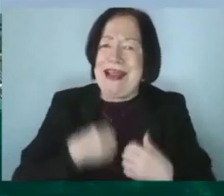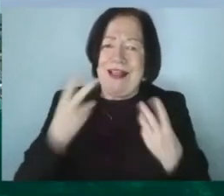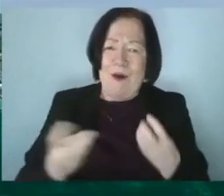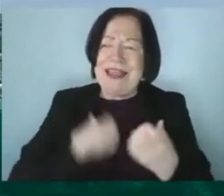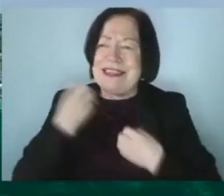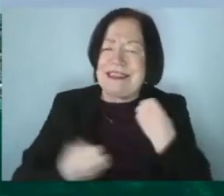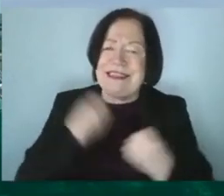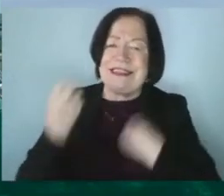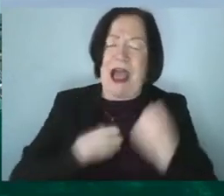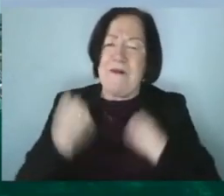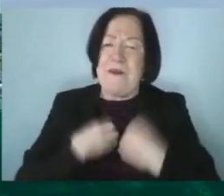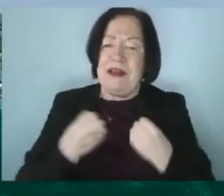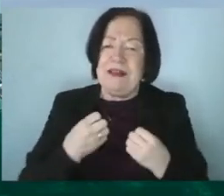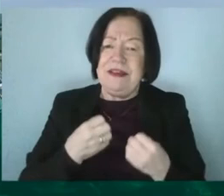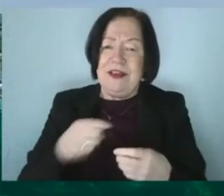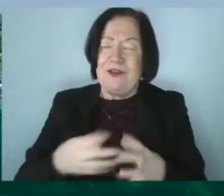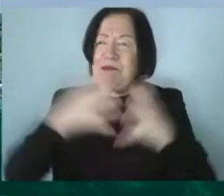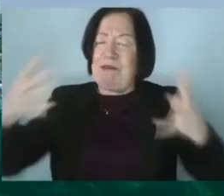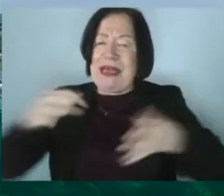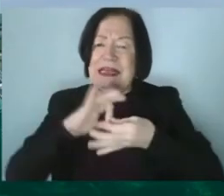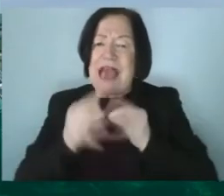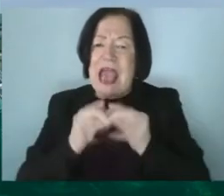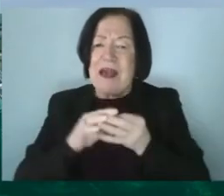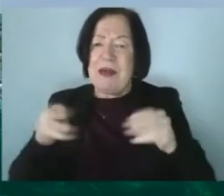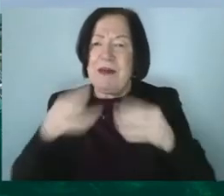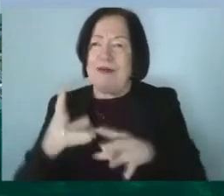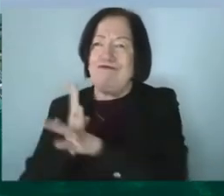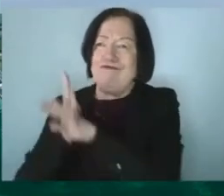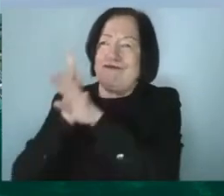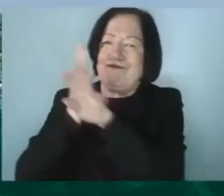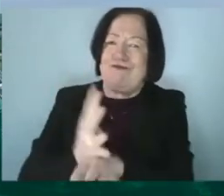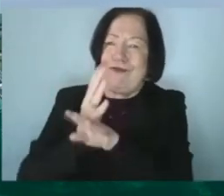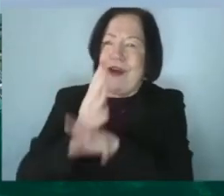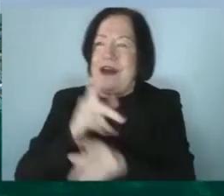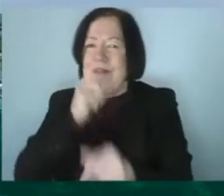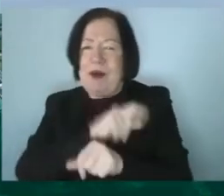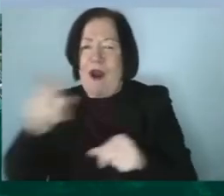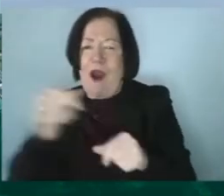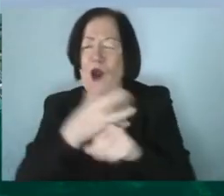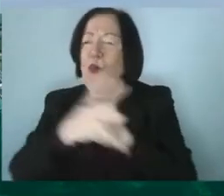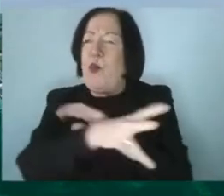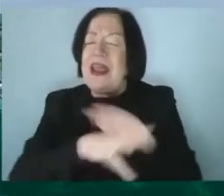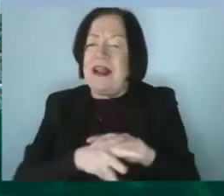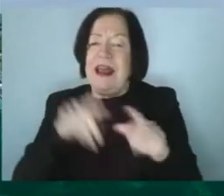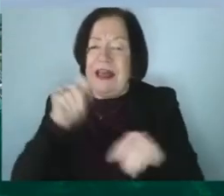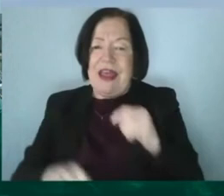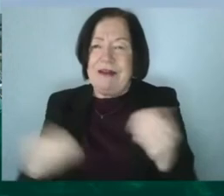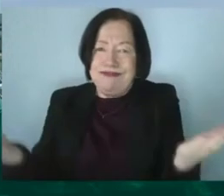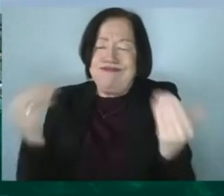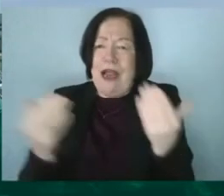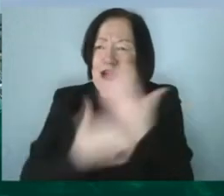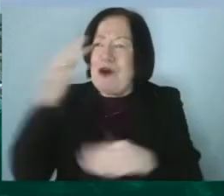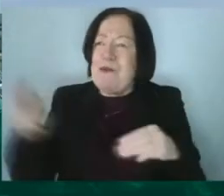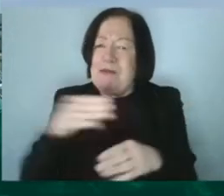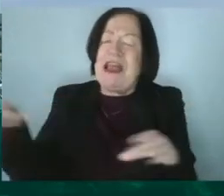for for those big games where people want to come and go away and talk about all weekend and then get the young people involved in that as well